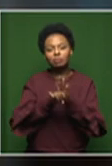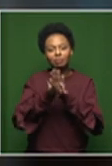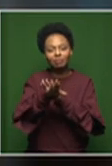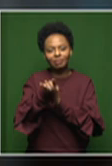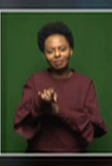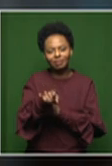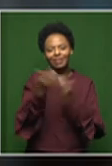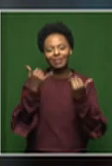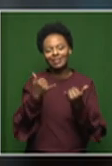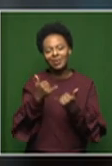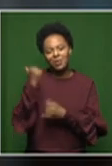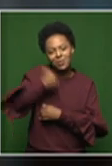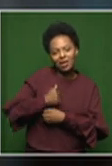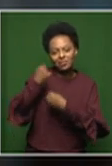and Guns and Rain. Ellison, Factory and Guns Rain.